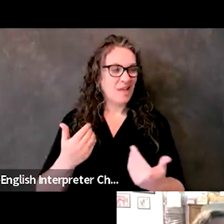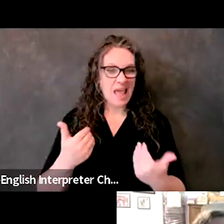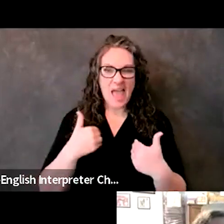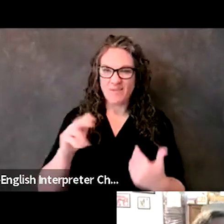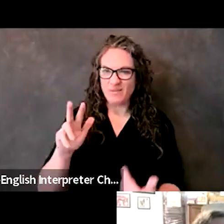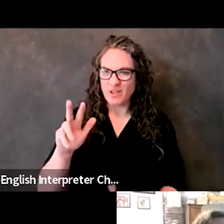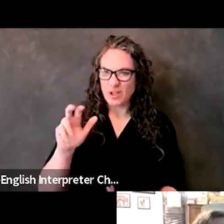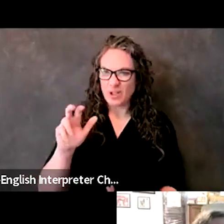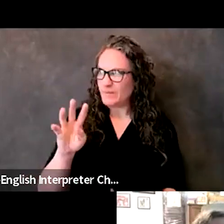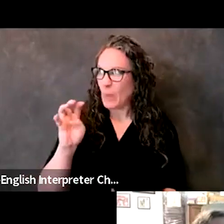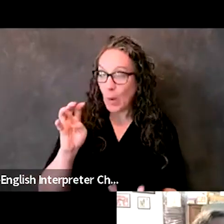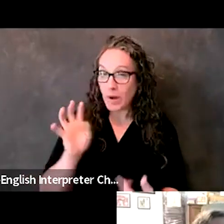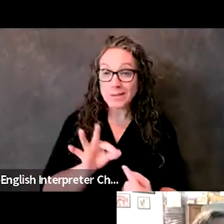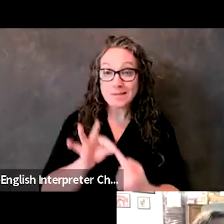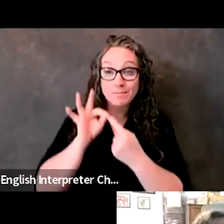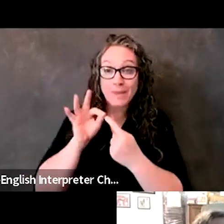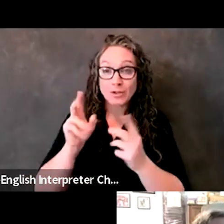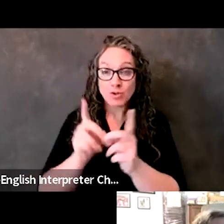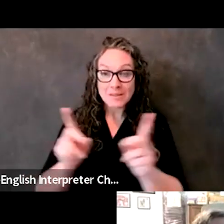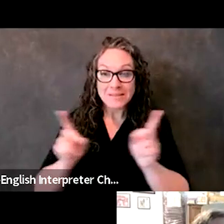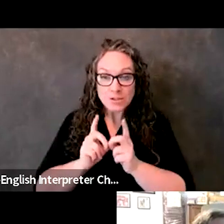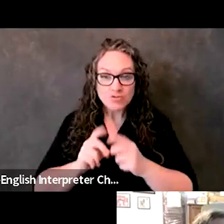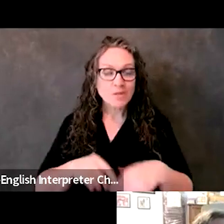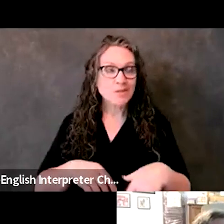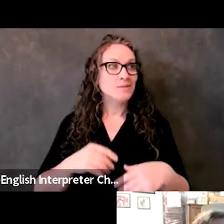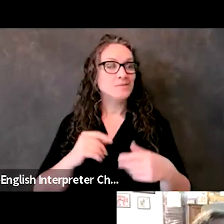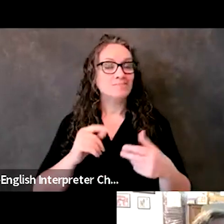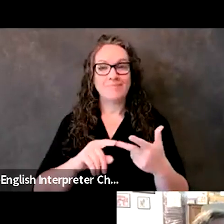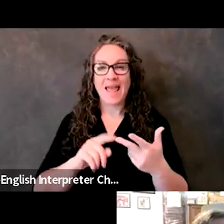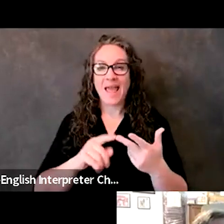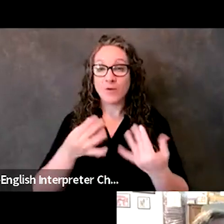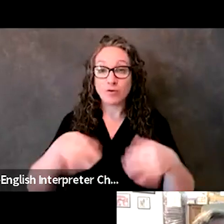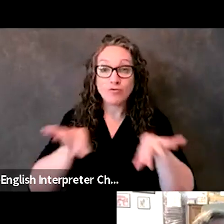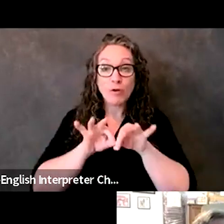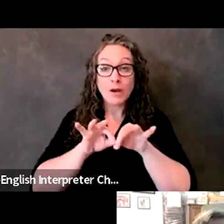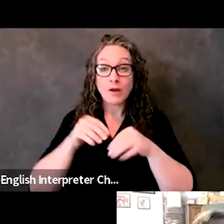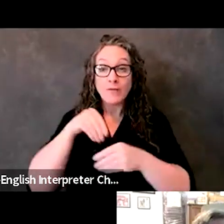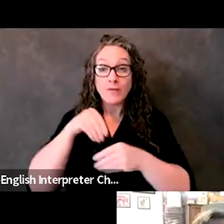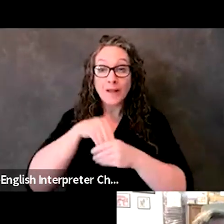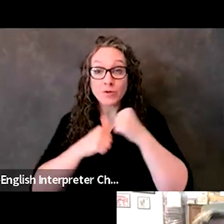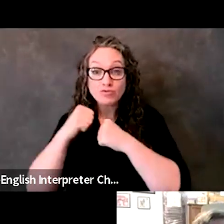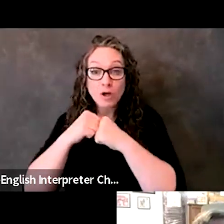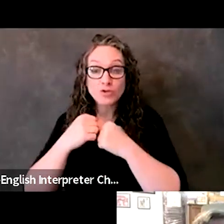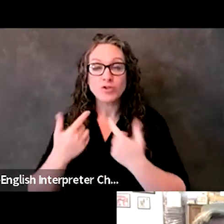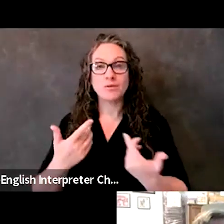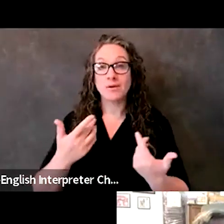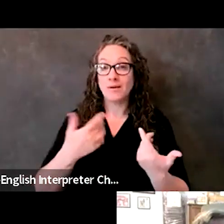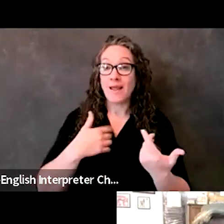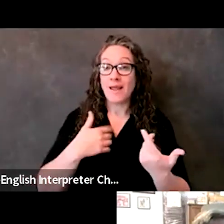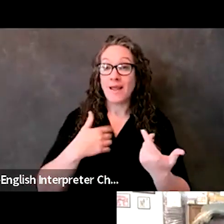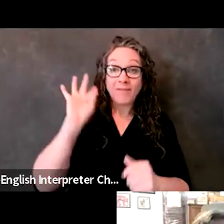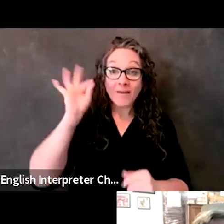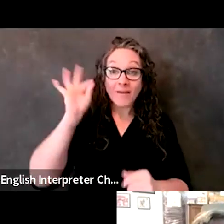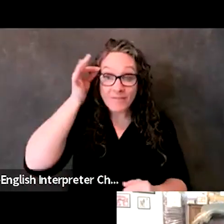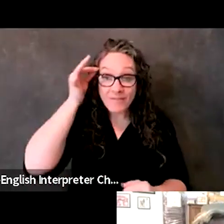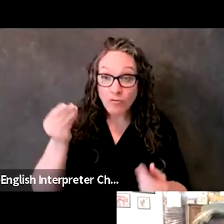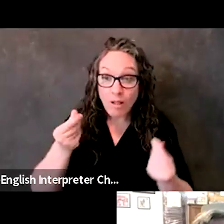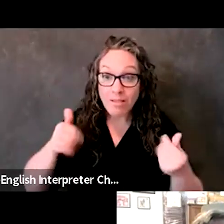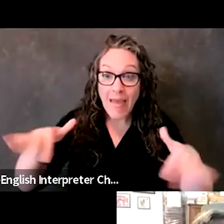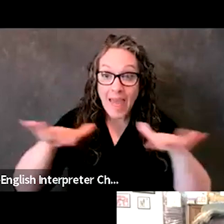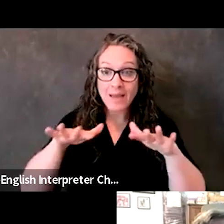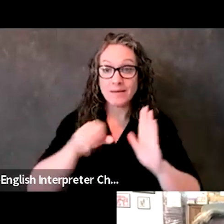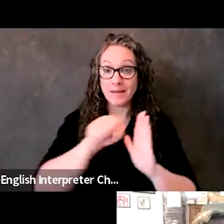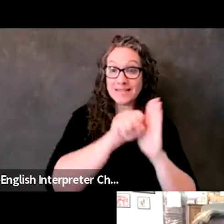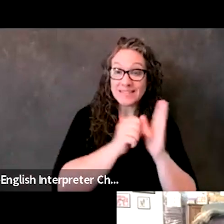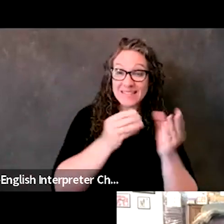We have multiple critical infrastructure partners. We have federal lands, state lands. It, there